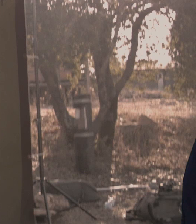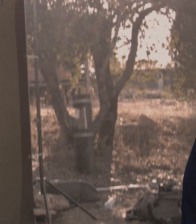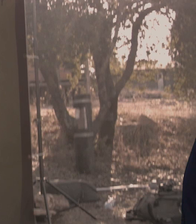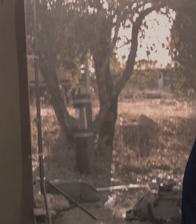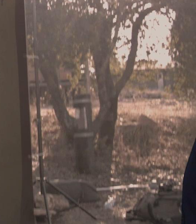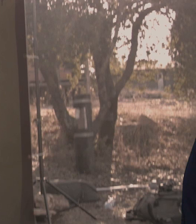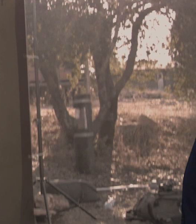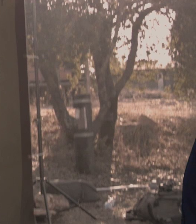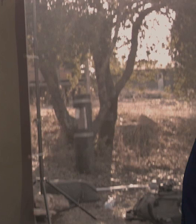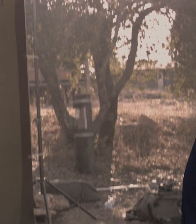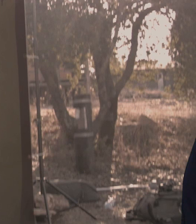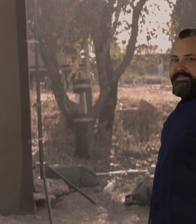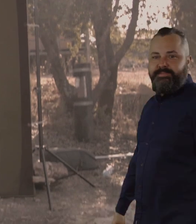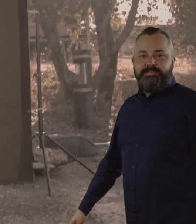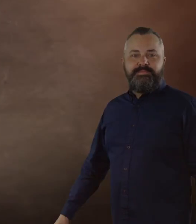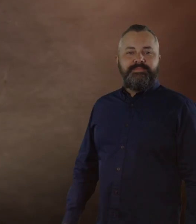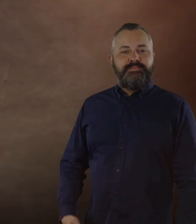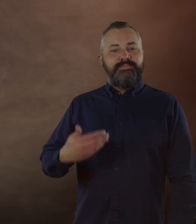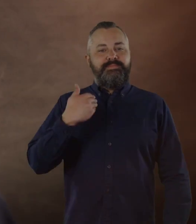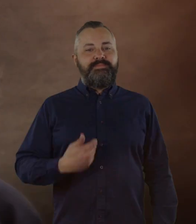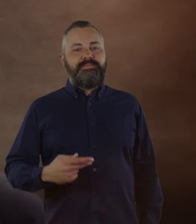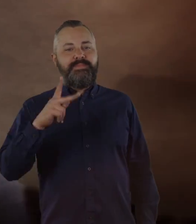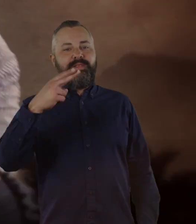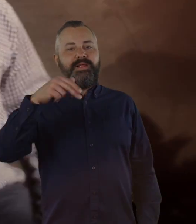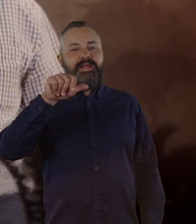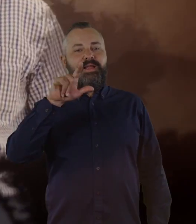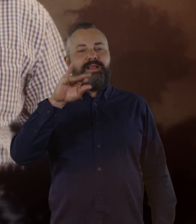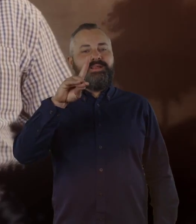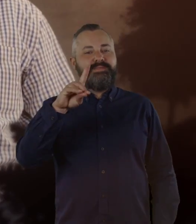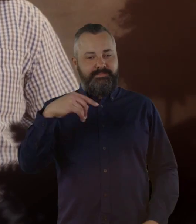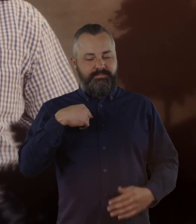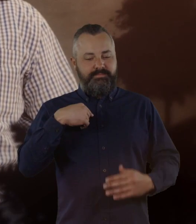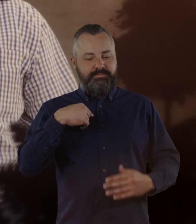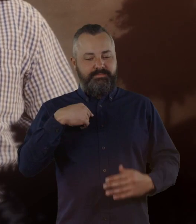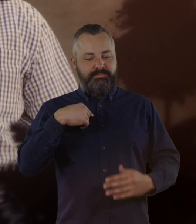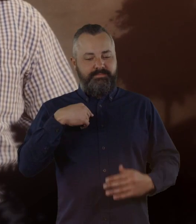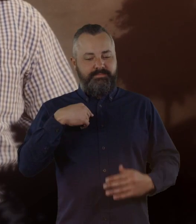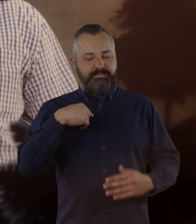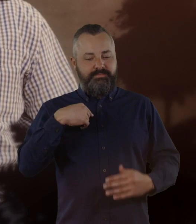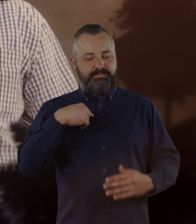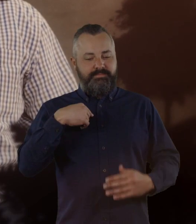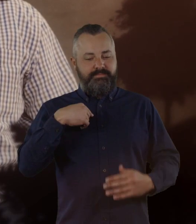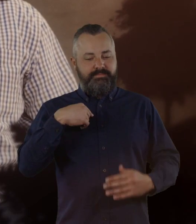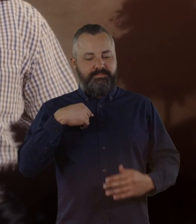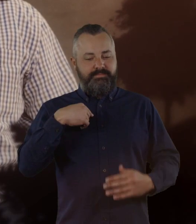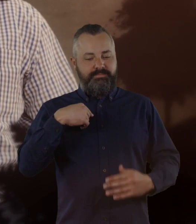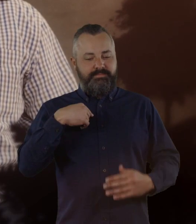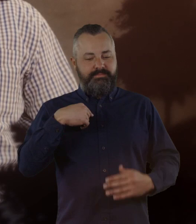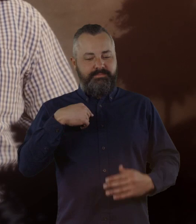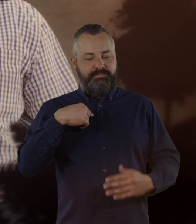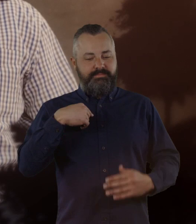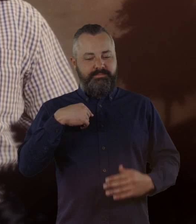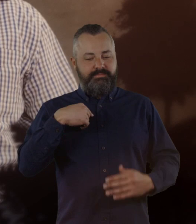front of another screen. My name is Khaled, from Jordan. The screen displays his name,